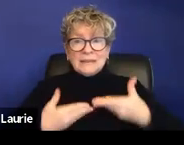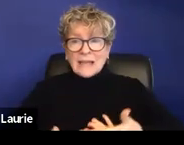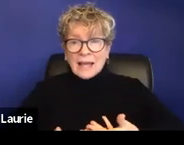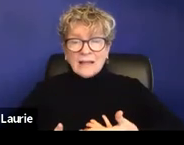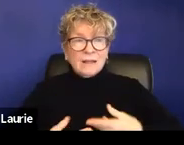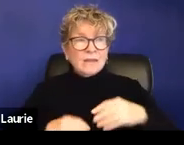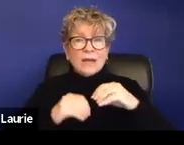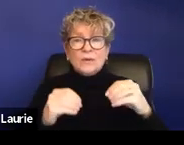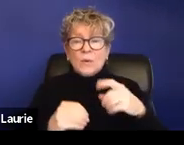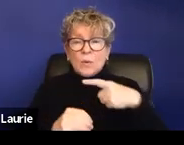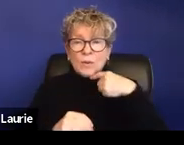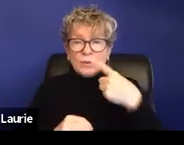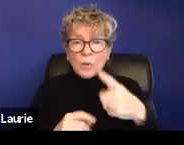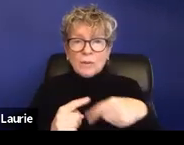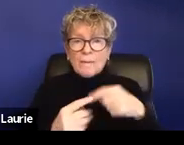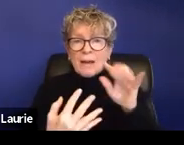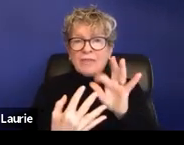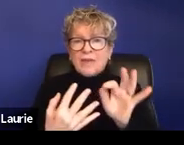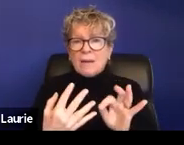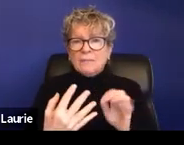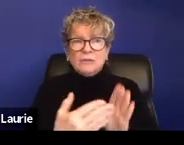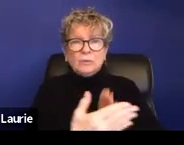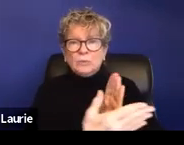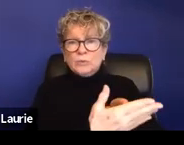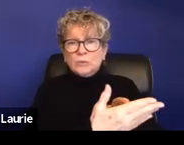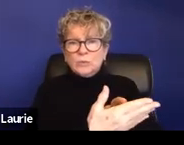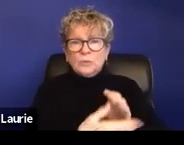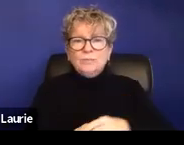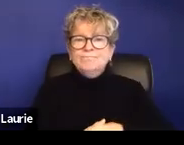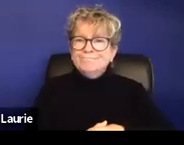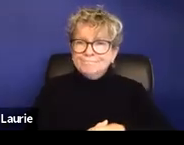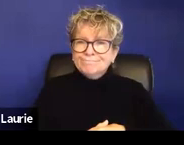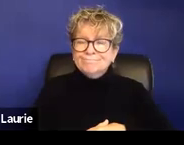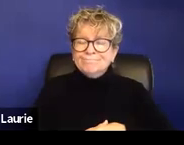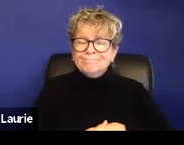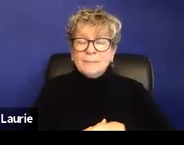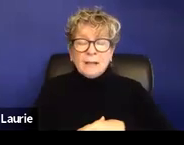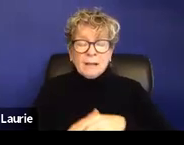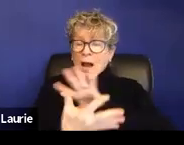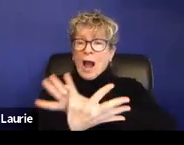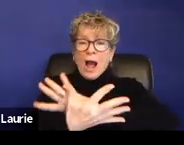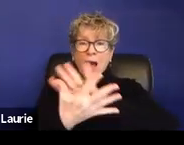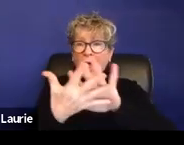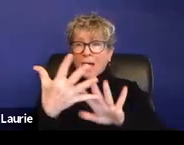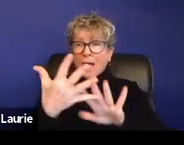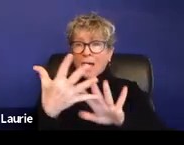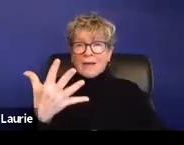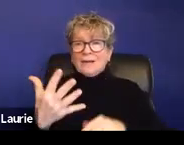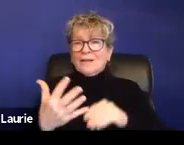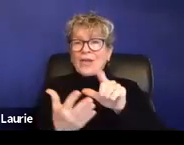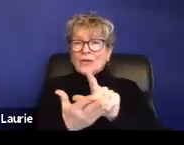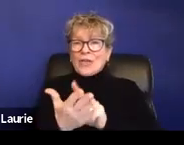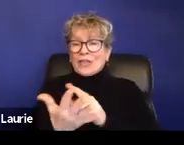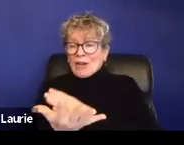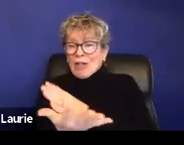ever told them about this option. So those are all the kind of legal areas. Um, there's